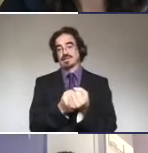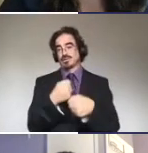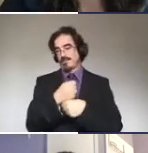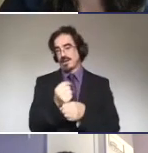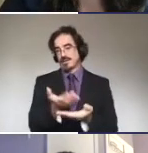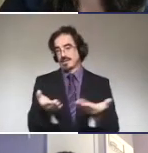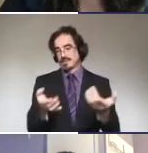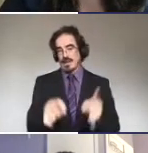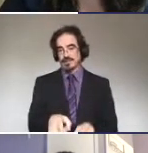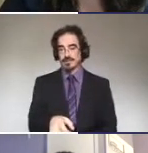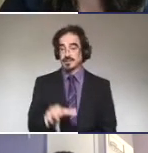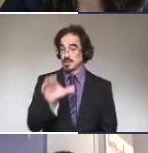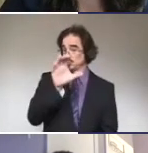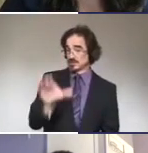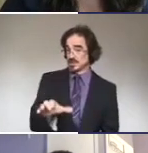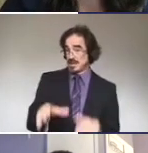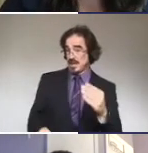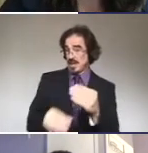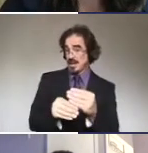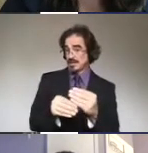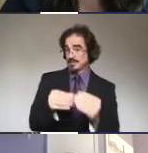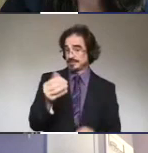And Christina, did you have anything you wanted to say?